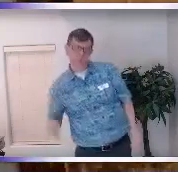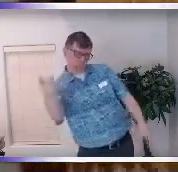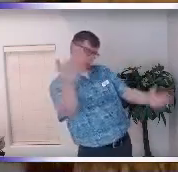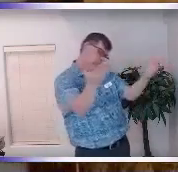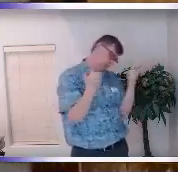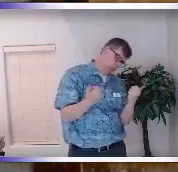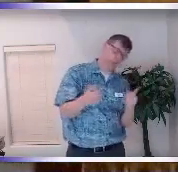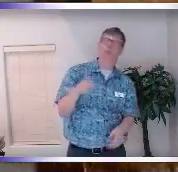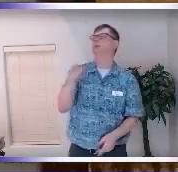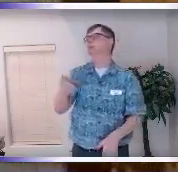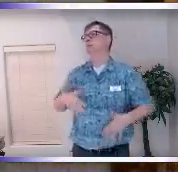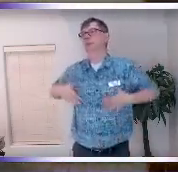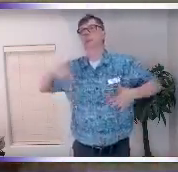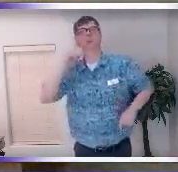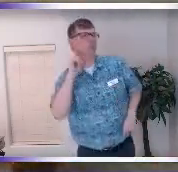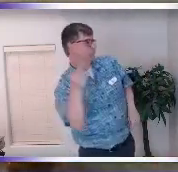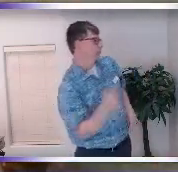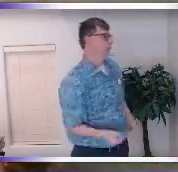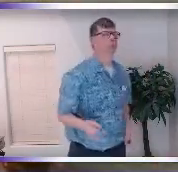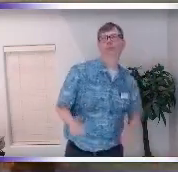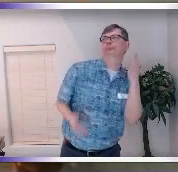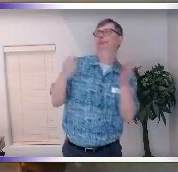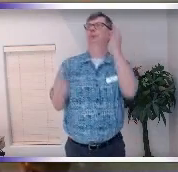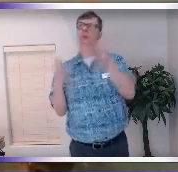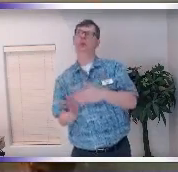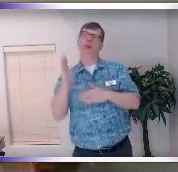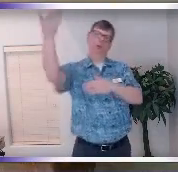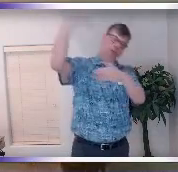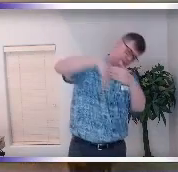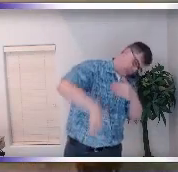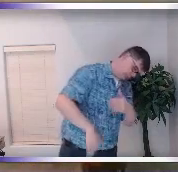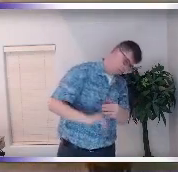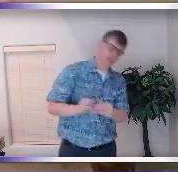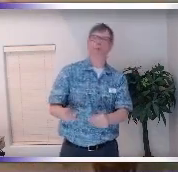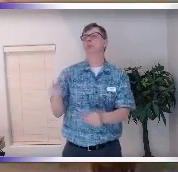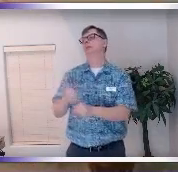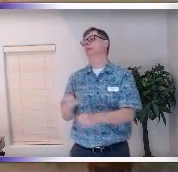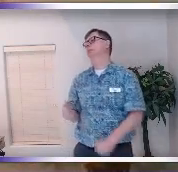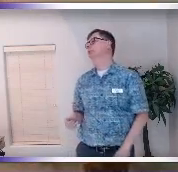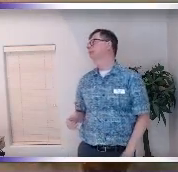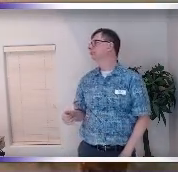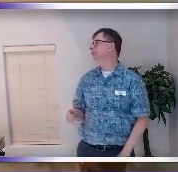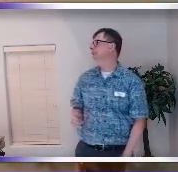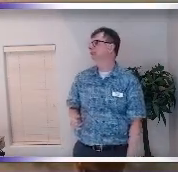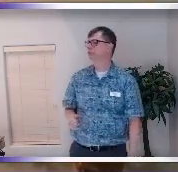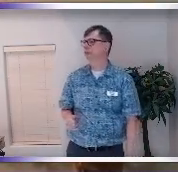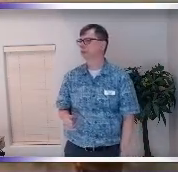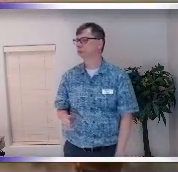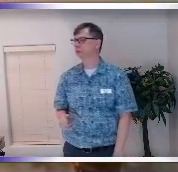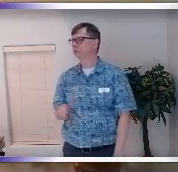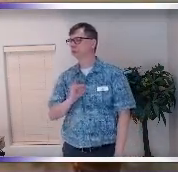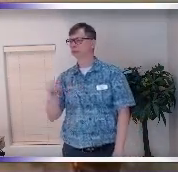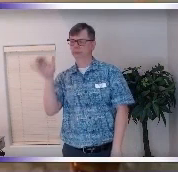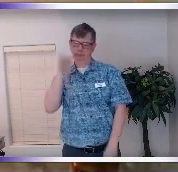excited about that is what I am up here jumping up and down and if I didn't have beat bad knees I'd do a cartwheel um but we're going